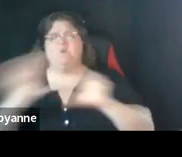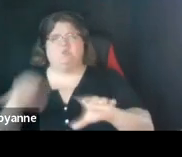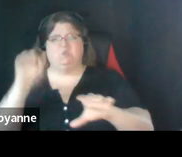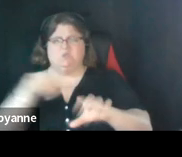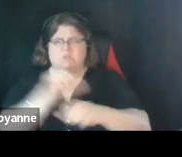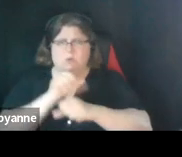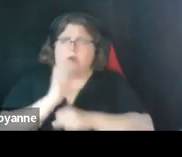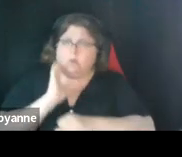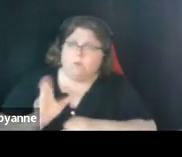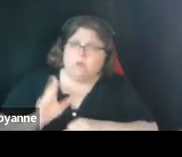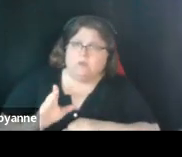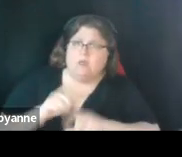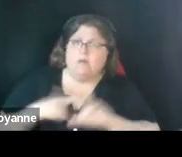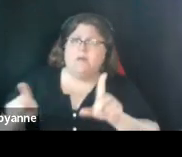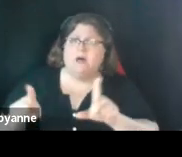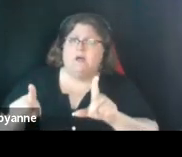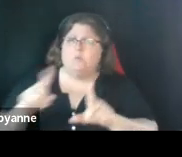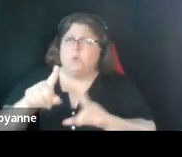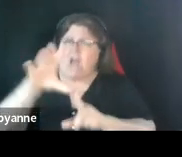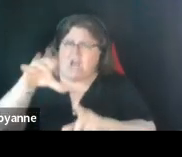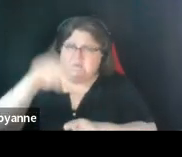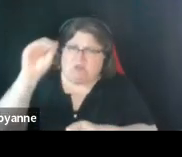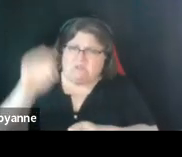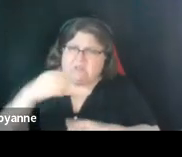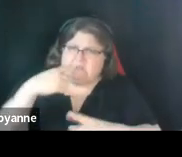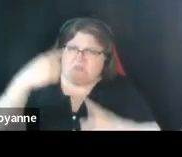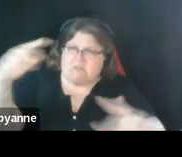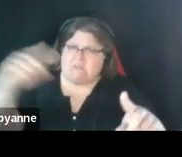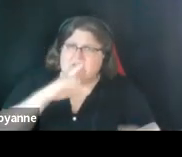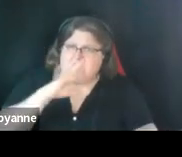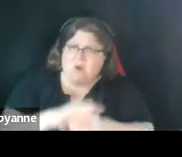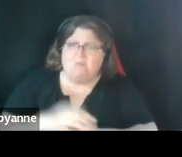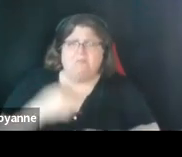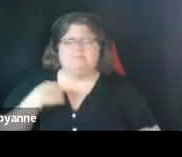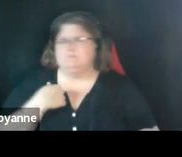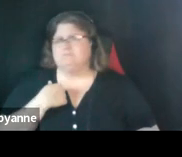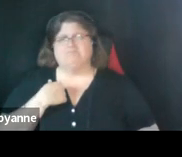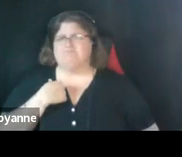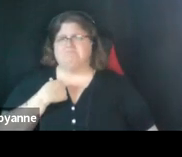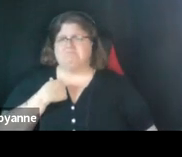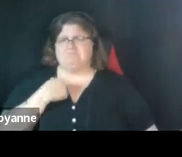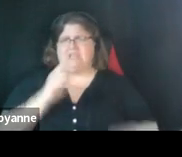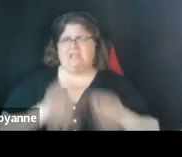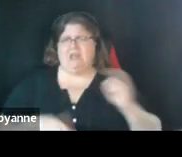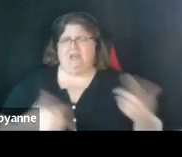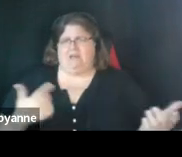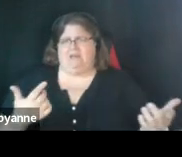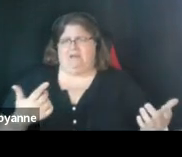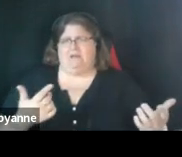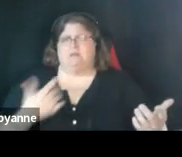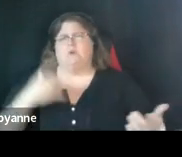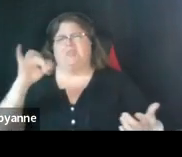can can we just sort of sit with this one for a bit and and see if the other pieces that are after it